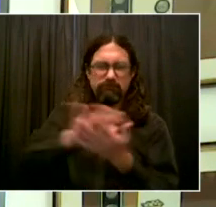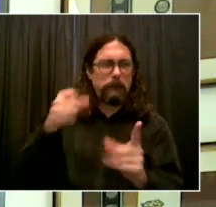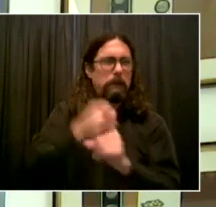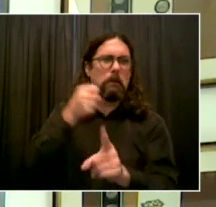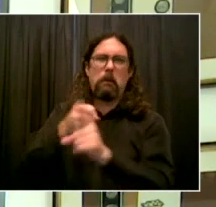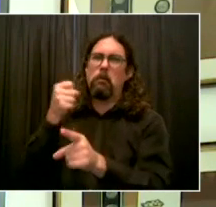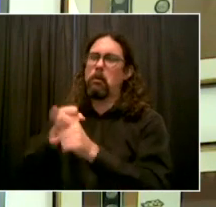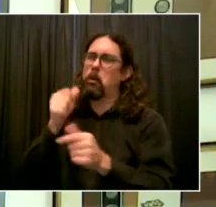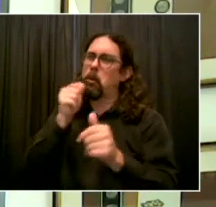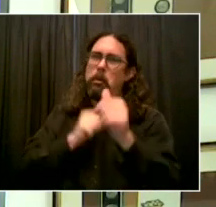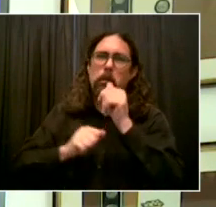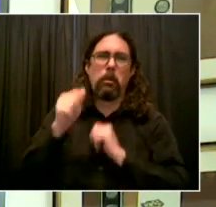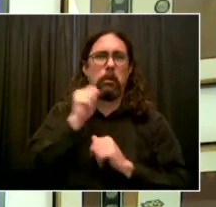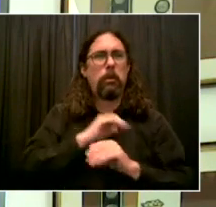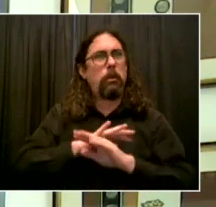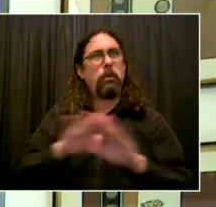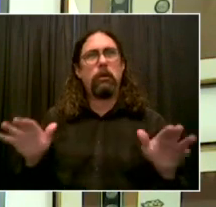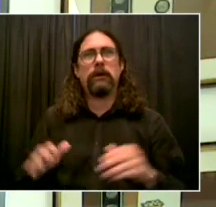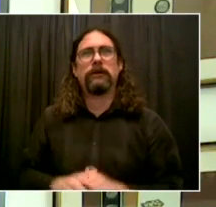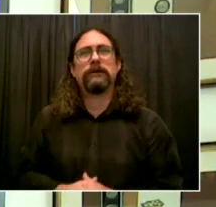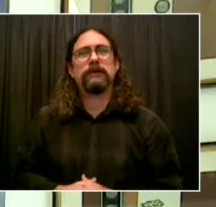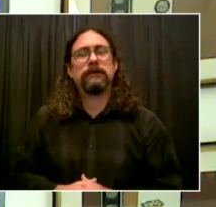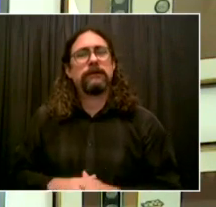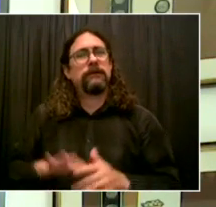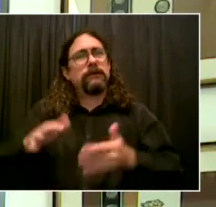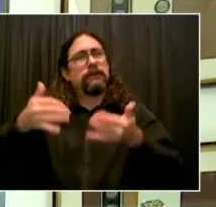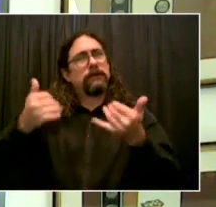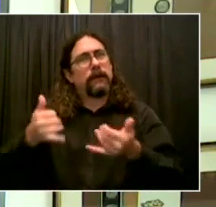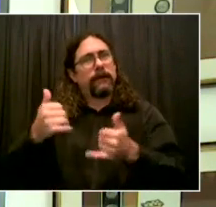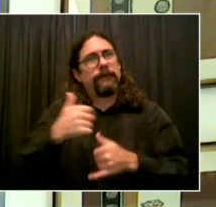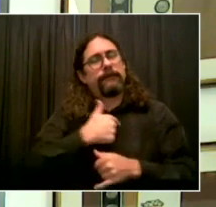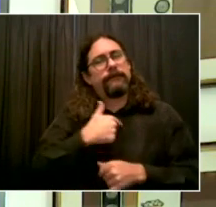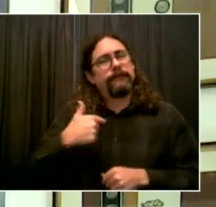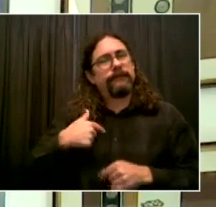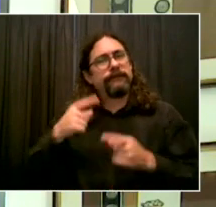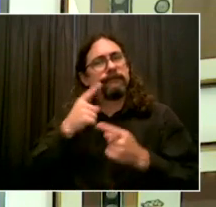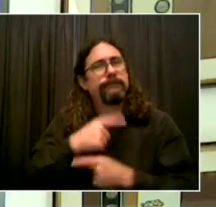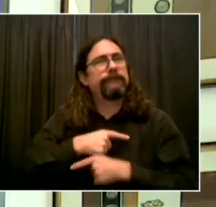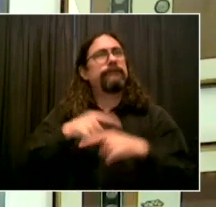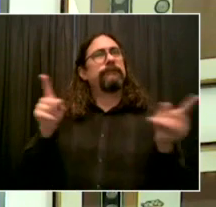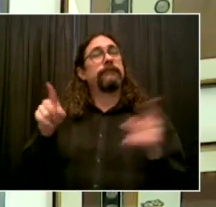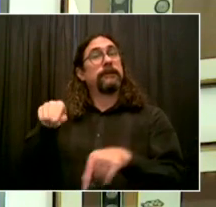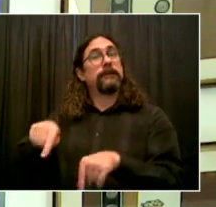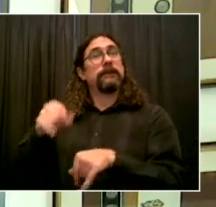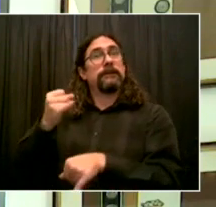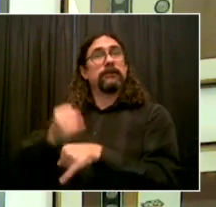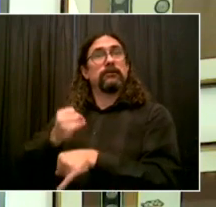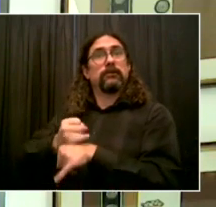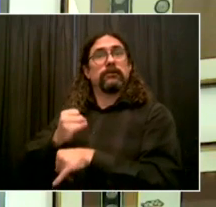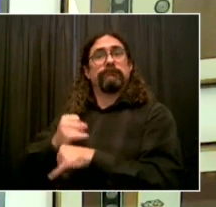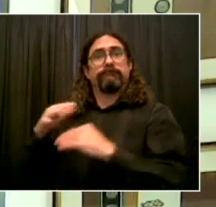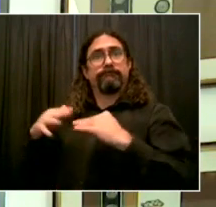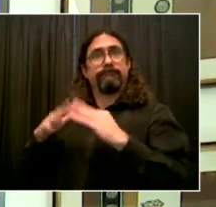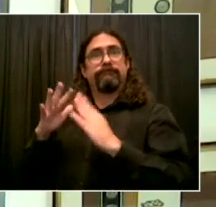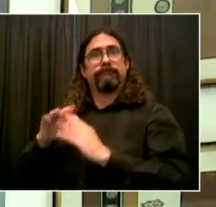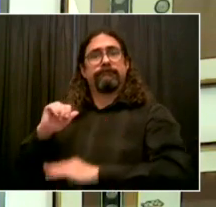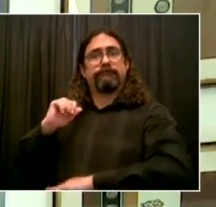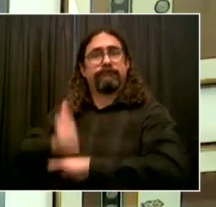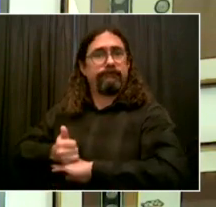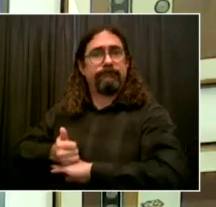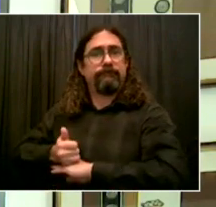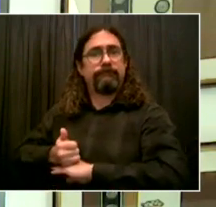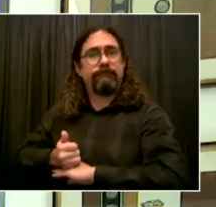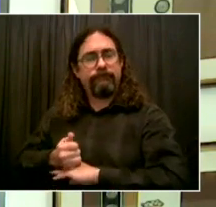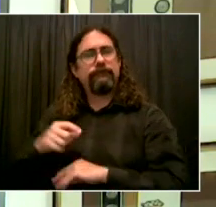to put in place a comprehensive framework to address our vulnerabilities and to take advantage of the many assets